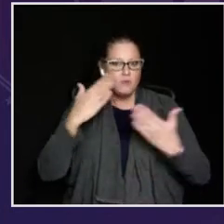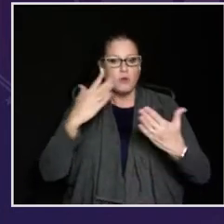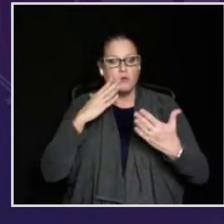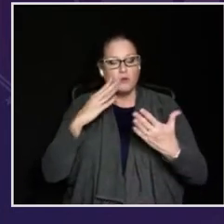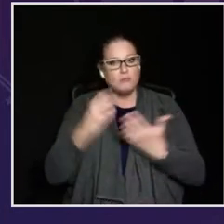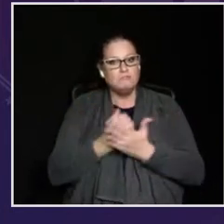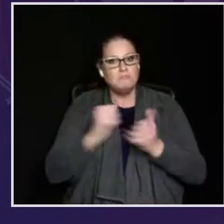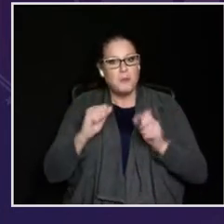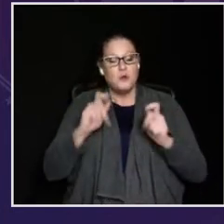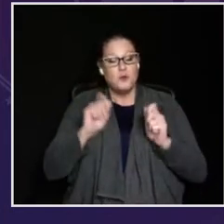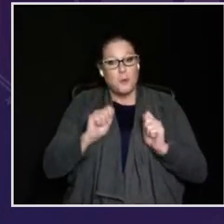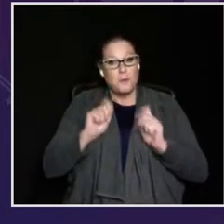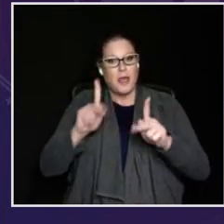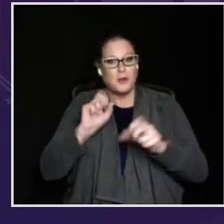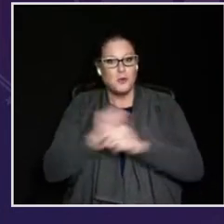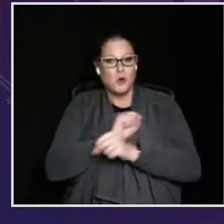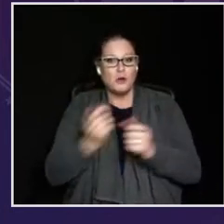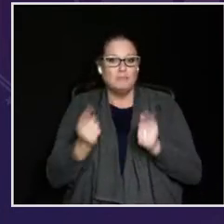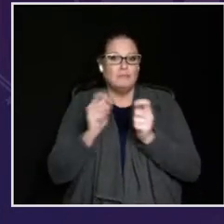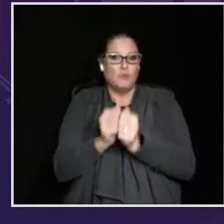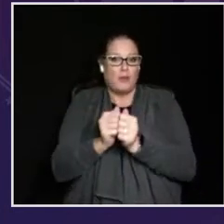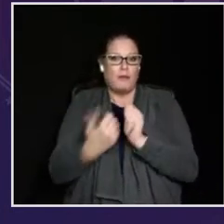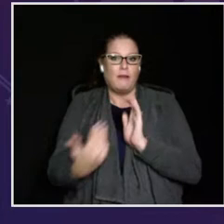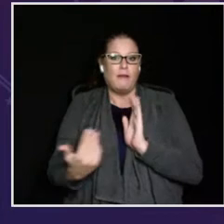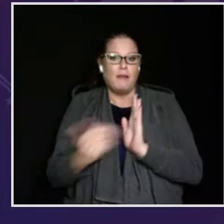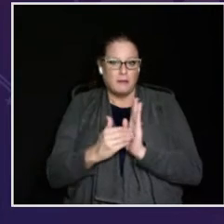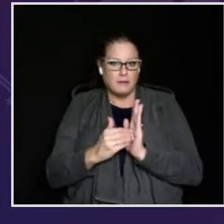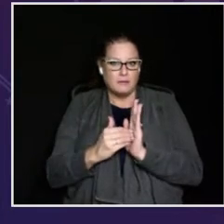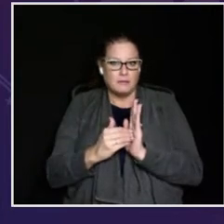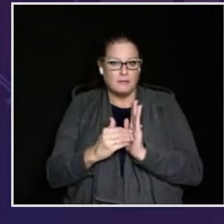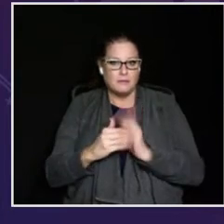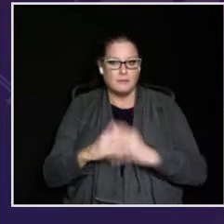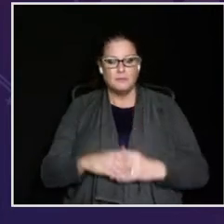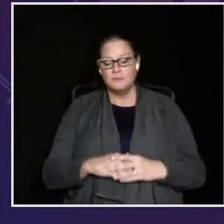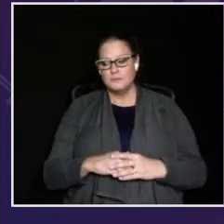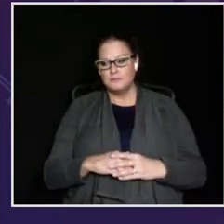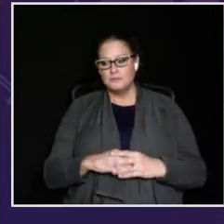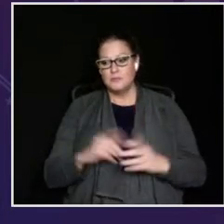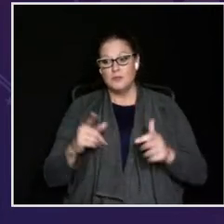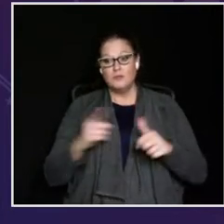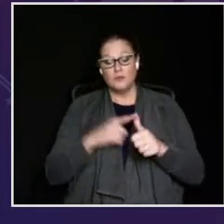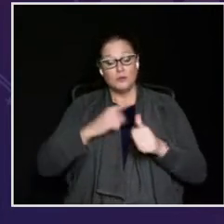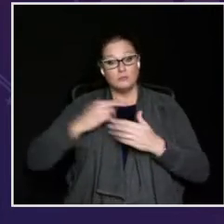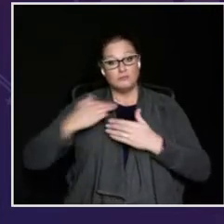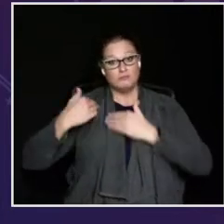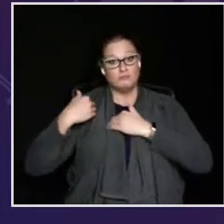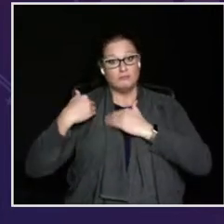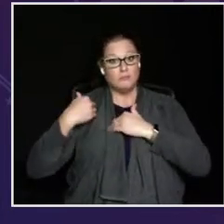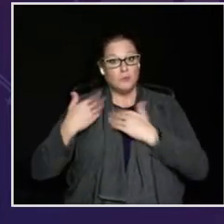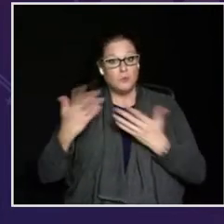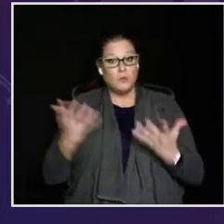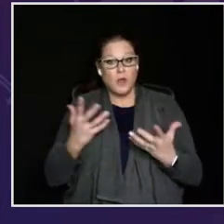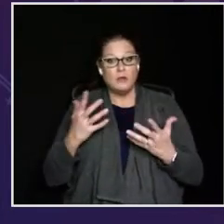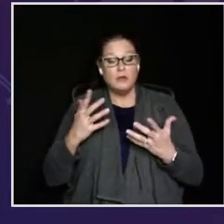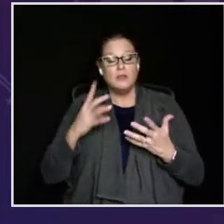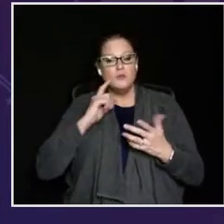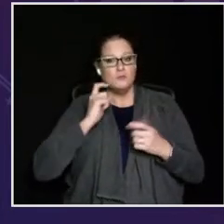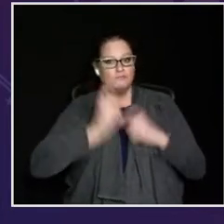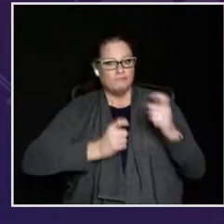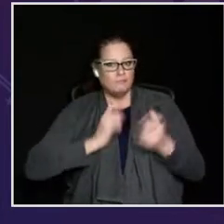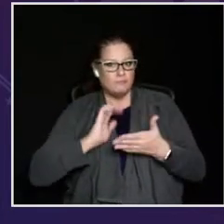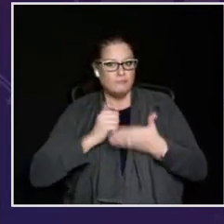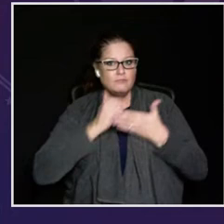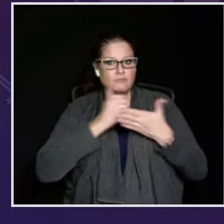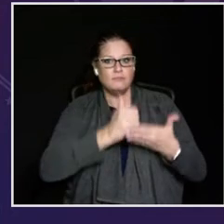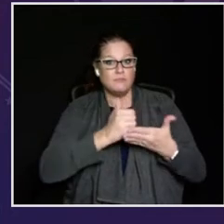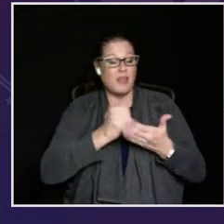department. And I'm especially grateful for the chance to get back to work alongside them. One of